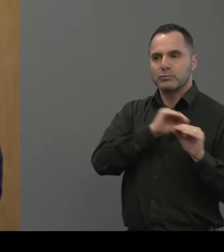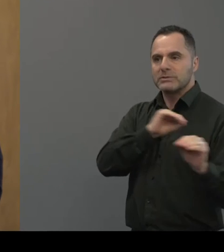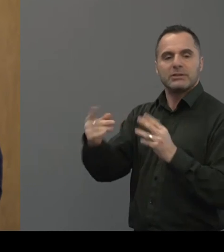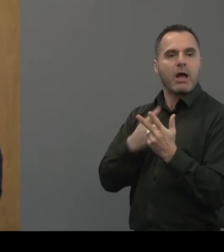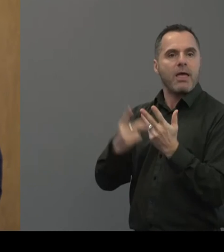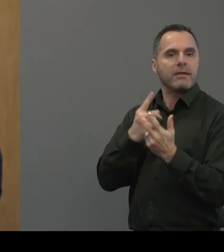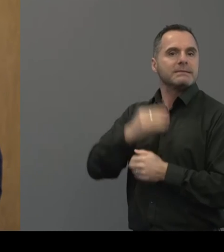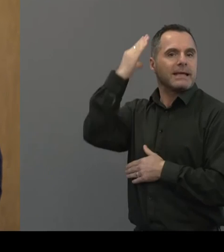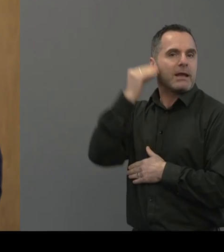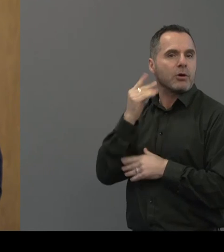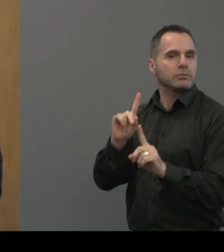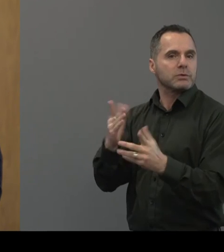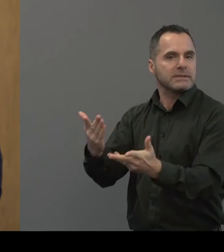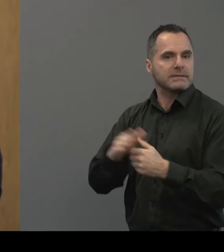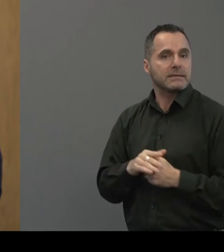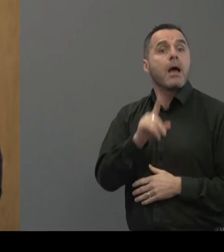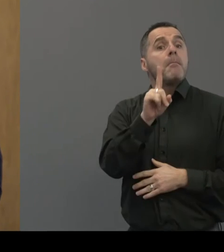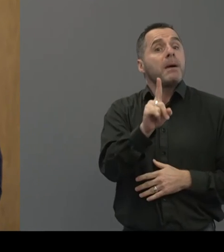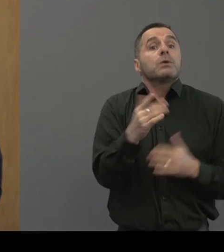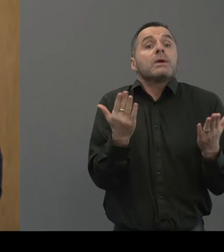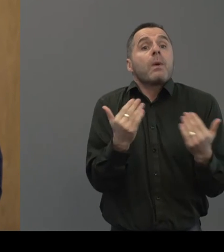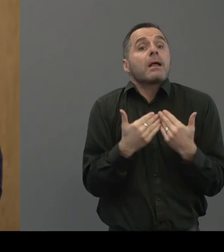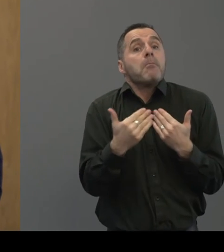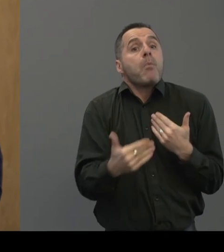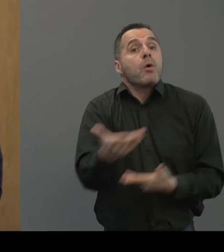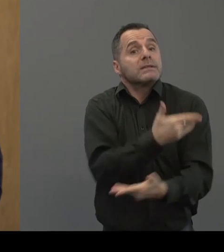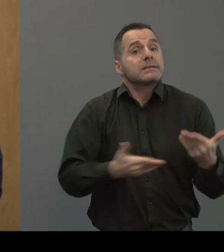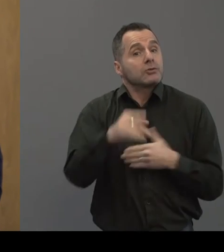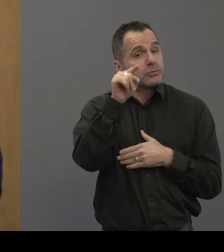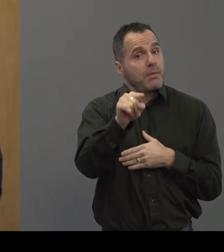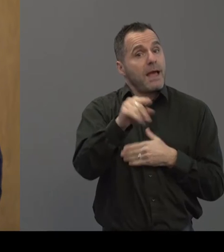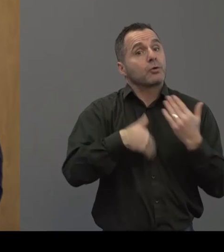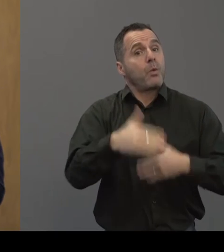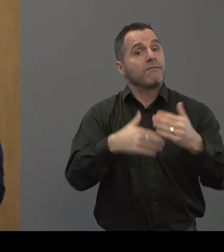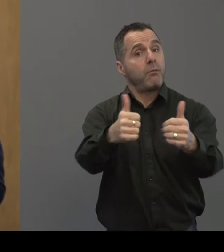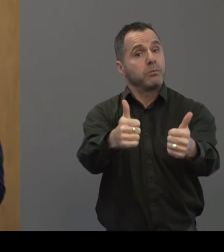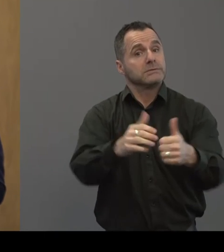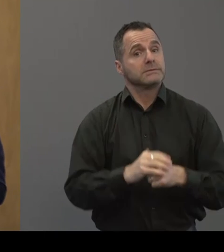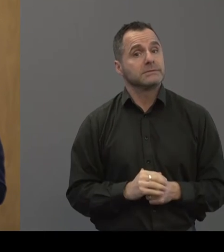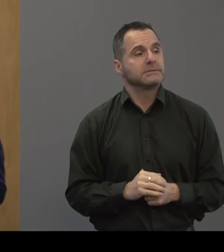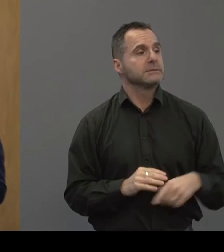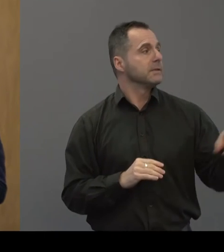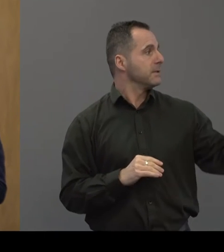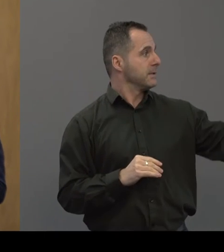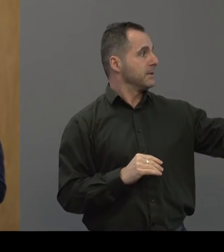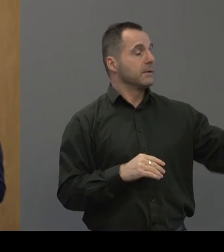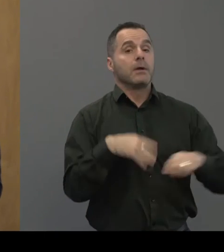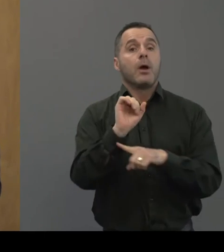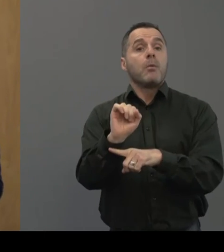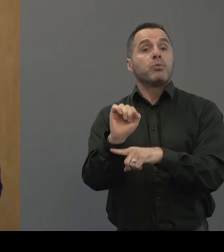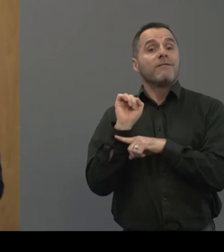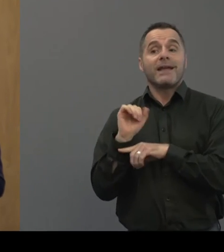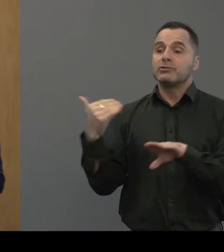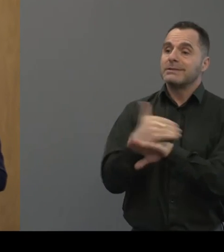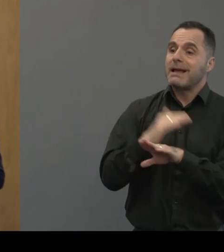So, um, we'd welcome more discussion around that going forward. Yeah. And I think for the, for the prevention task and finish group,